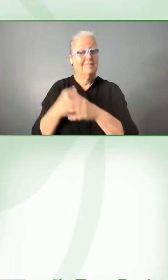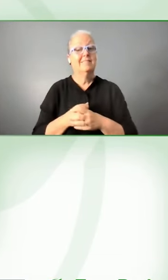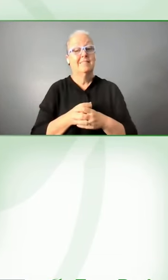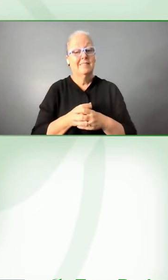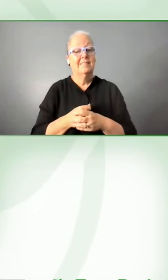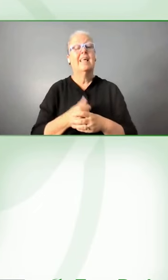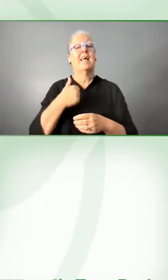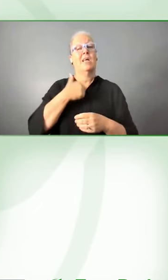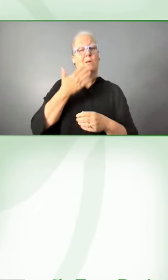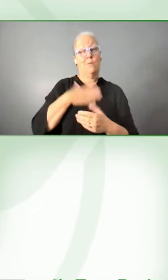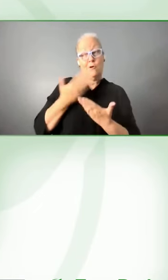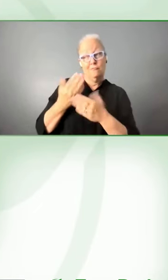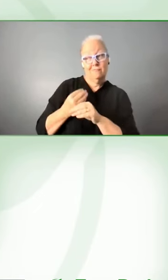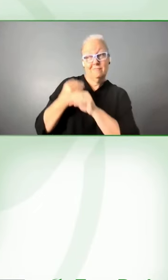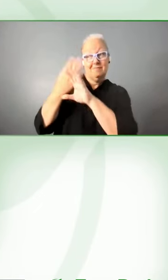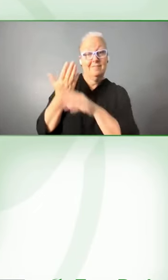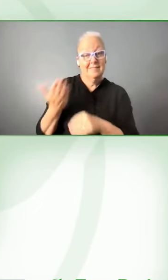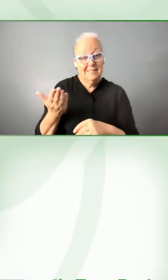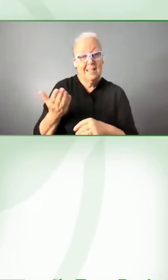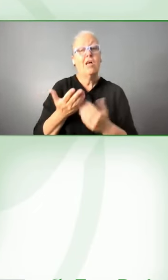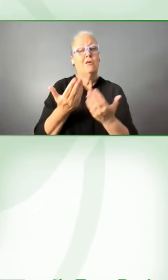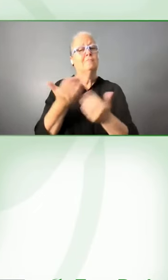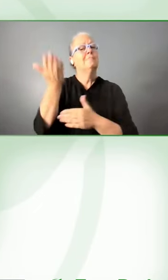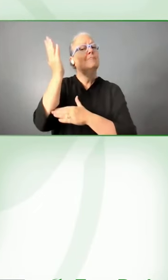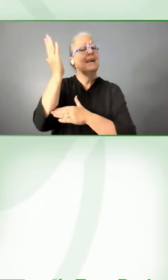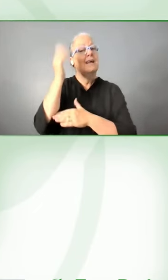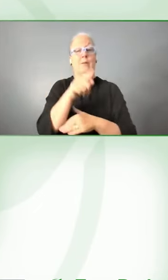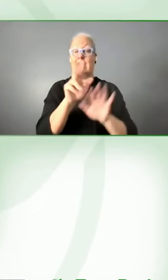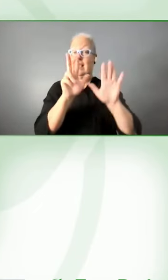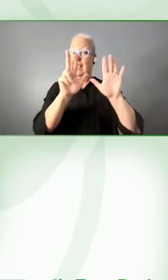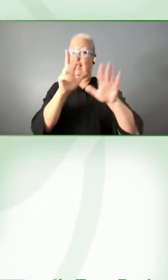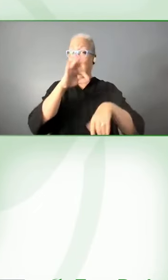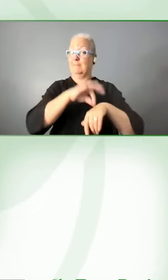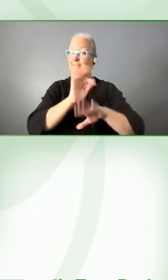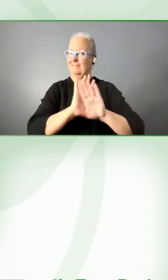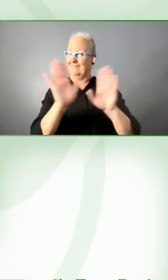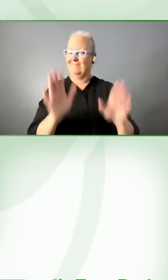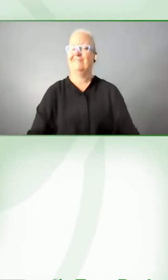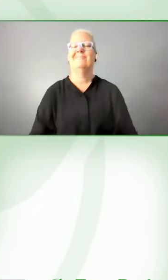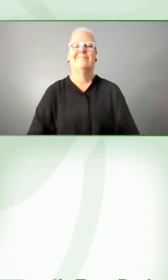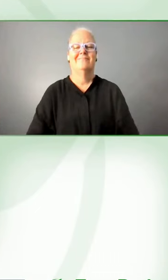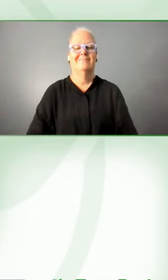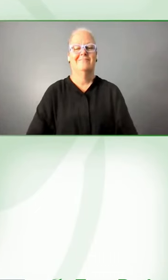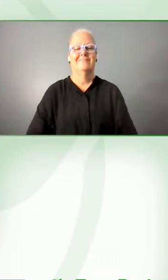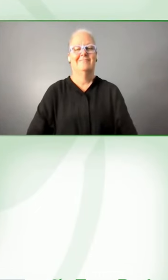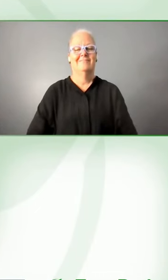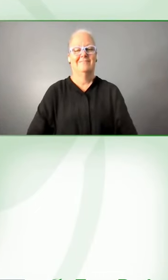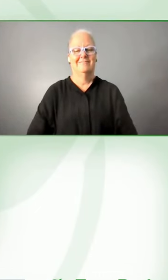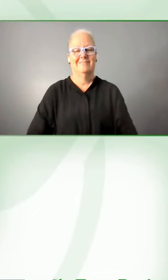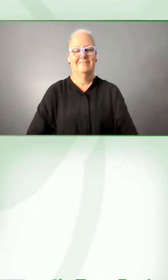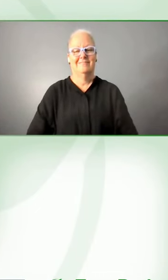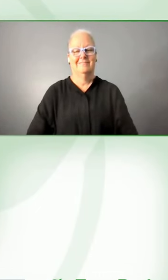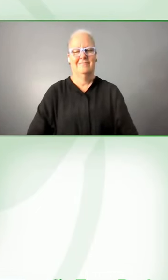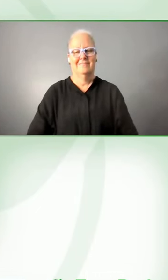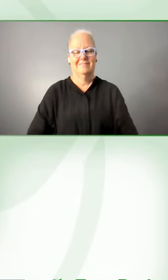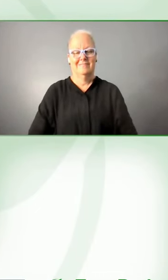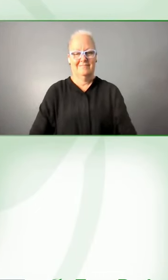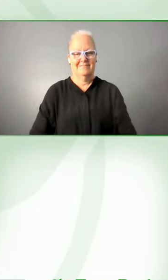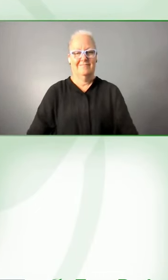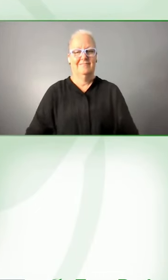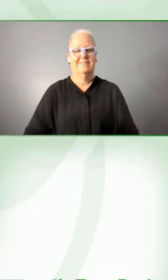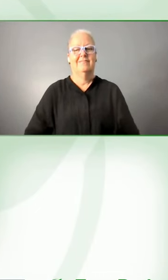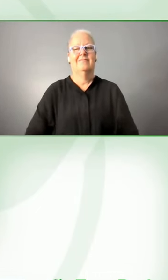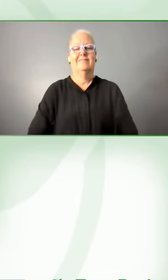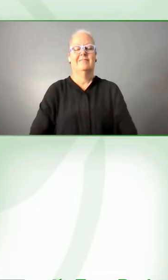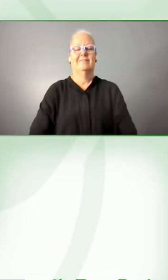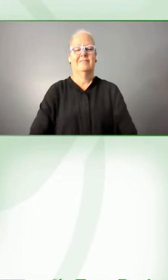and uh please give us your presentation you've got eight minutes well okay thank you so much katherine uh good